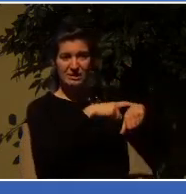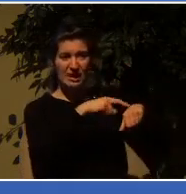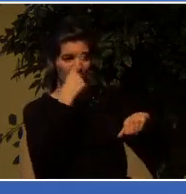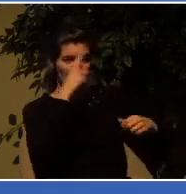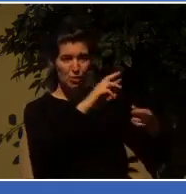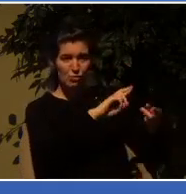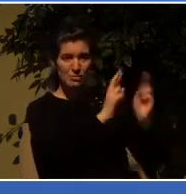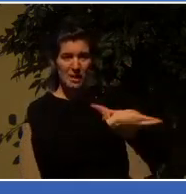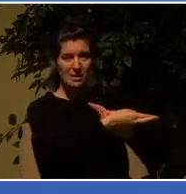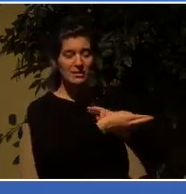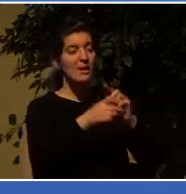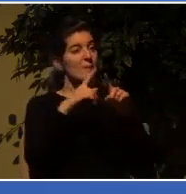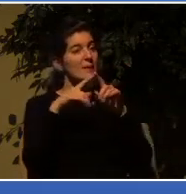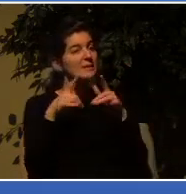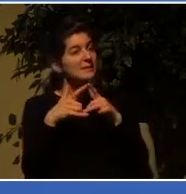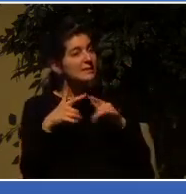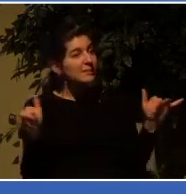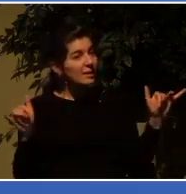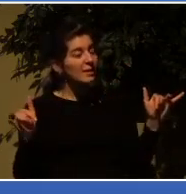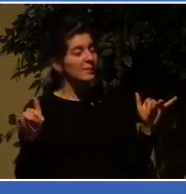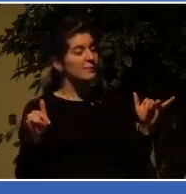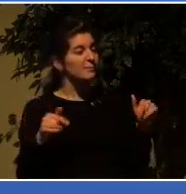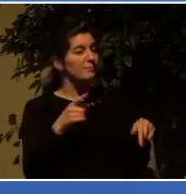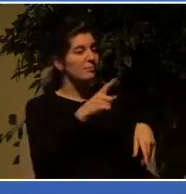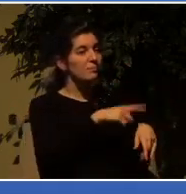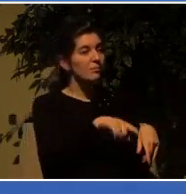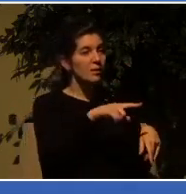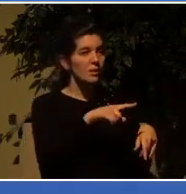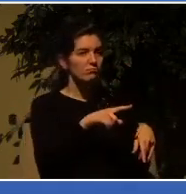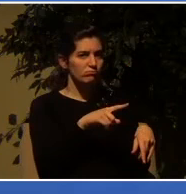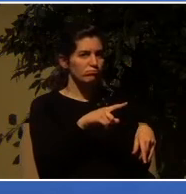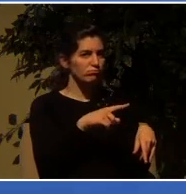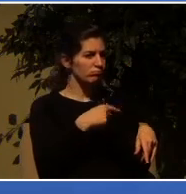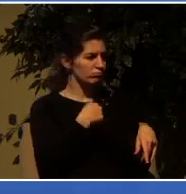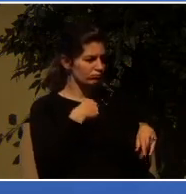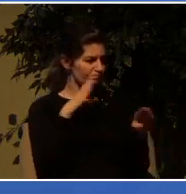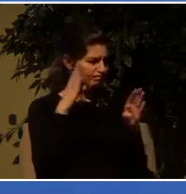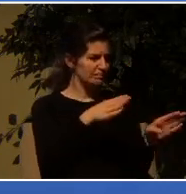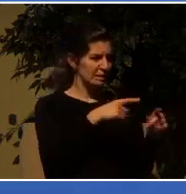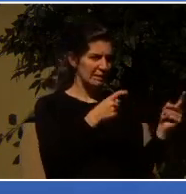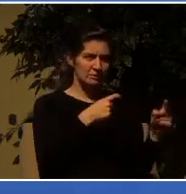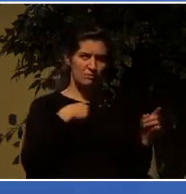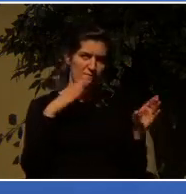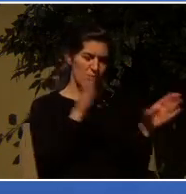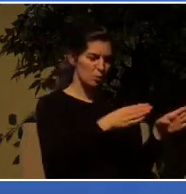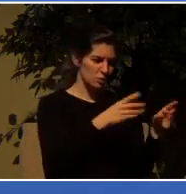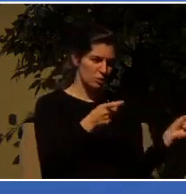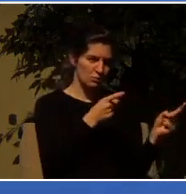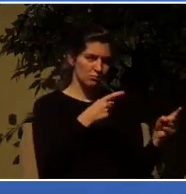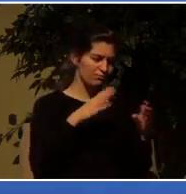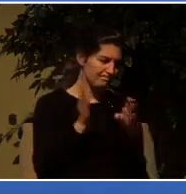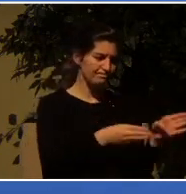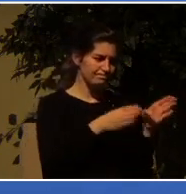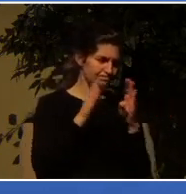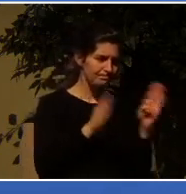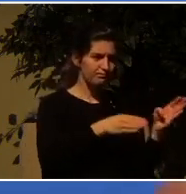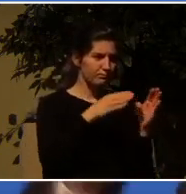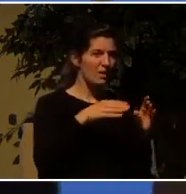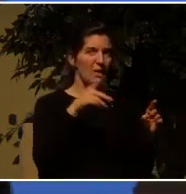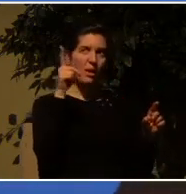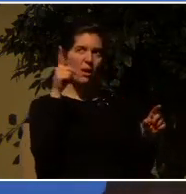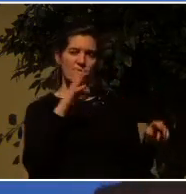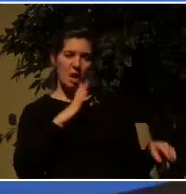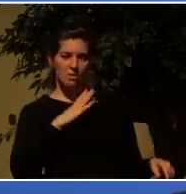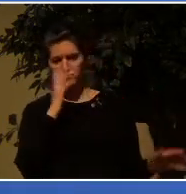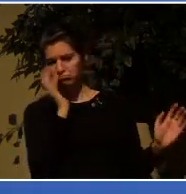choosing sin he lets that sin go on until every hidden vestige